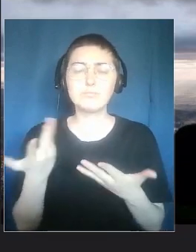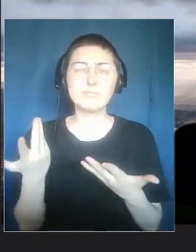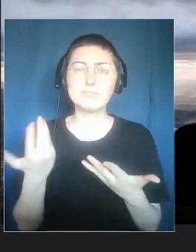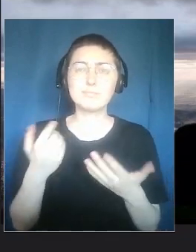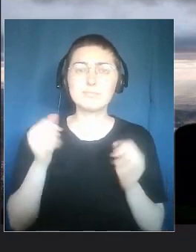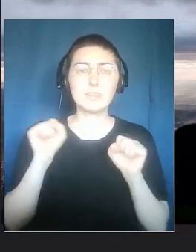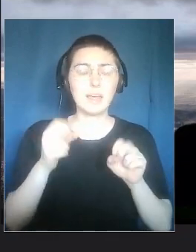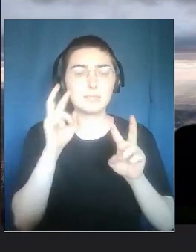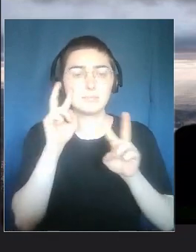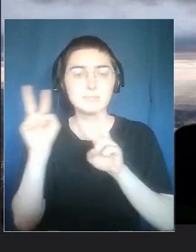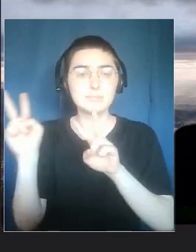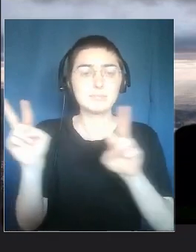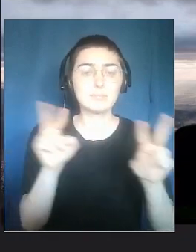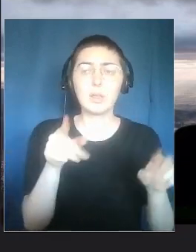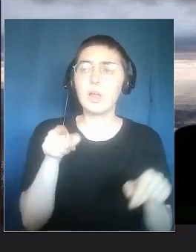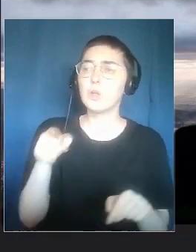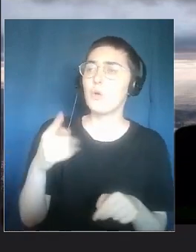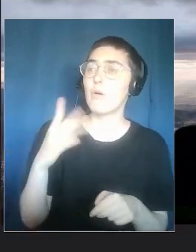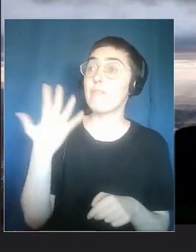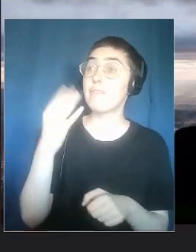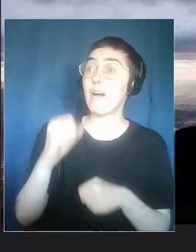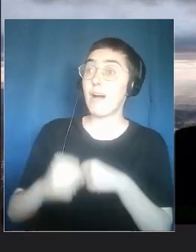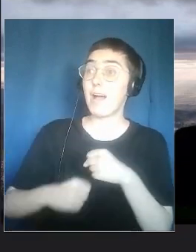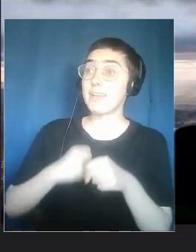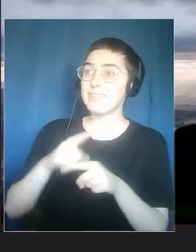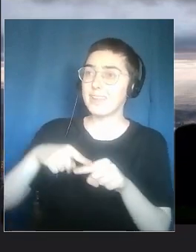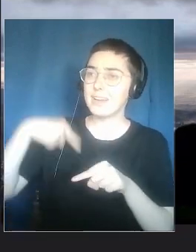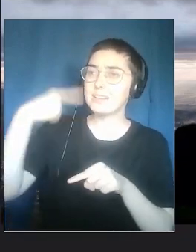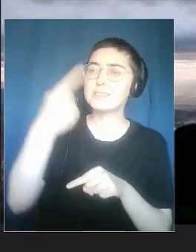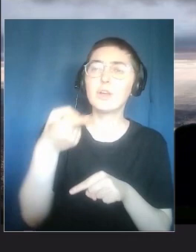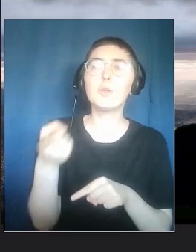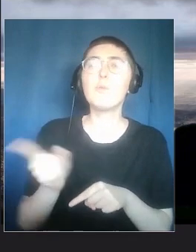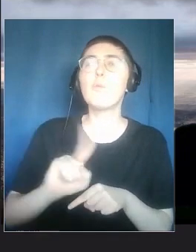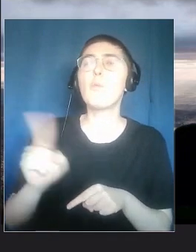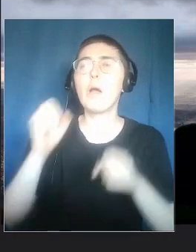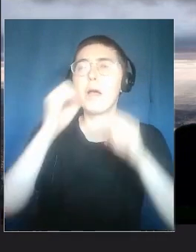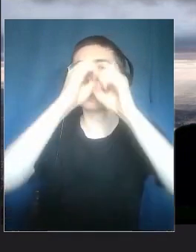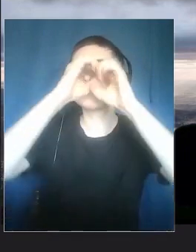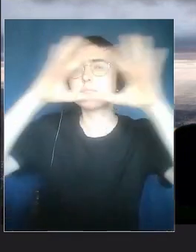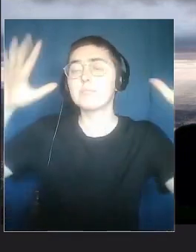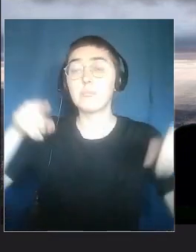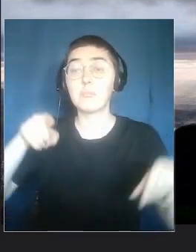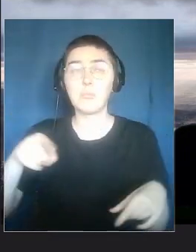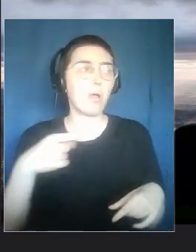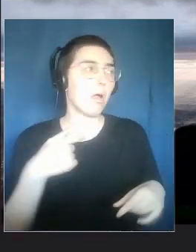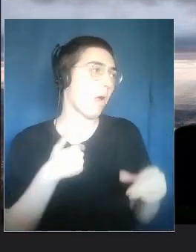Valle Alpine. Where do you see yourself in five years? Around the world, in other places.